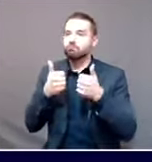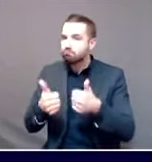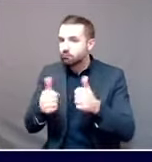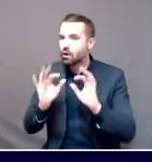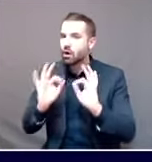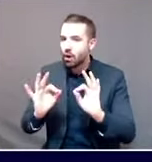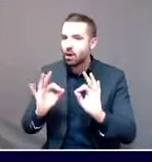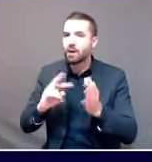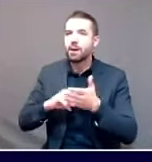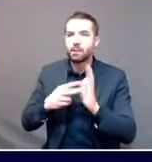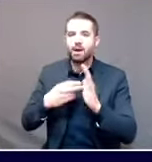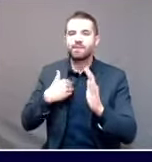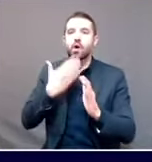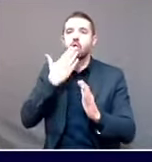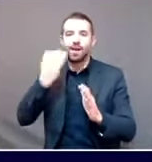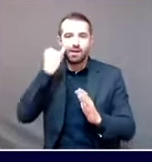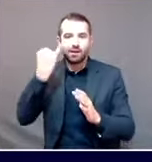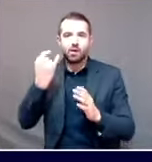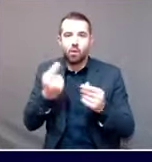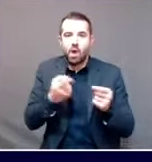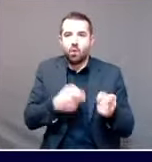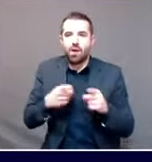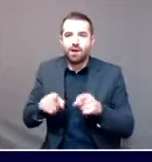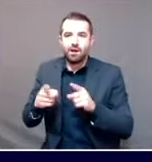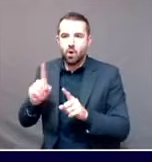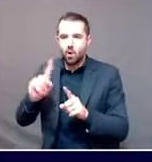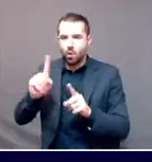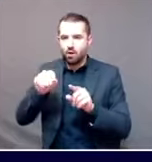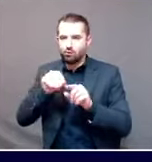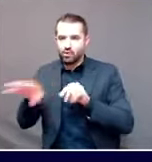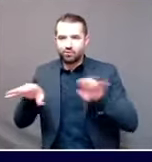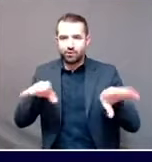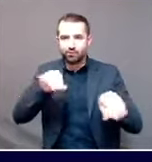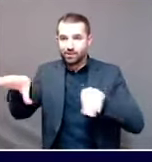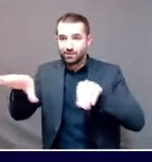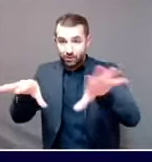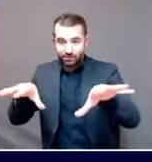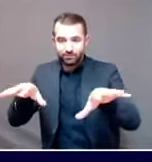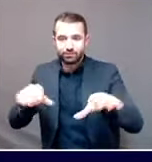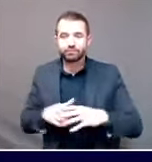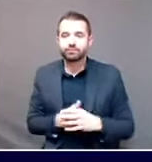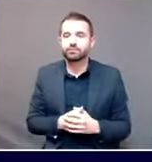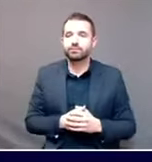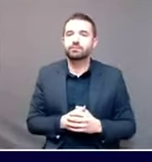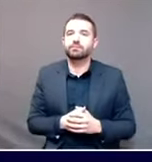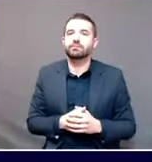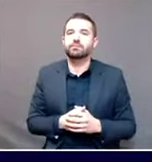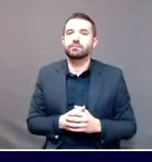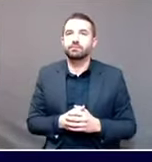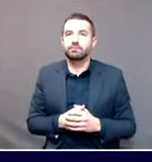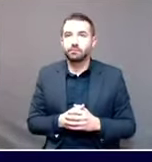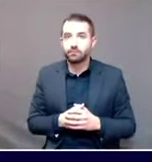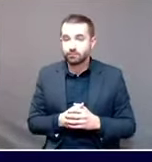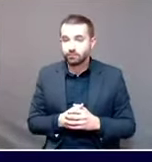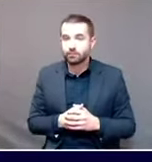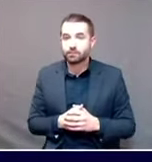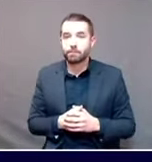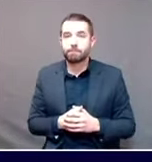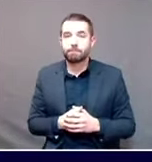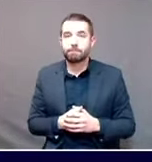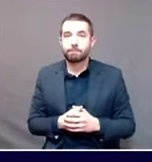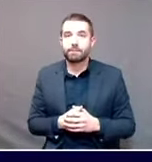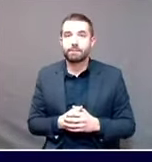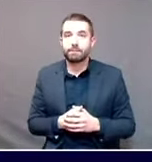the dynamics of the outbreak or pandemic in your particular jurisdiction. The value of the positivity rate has